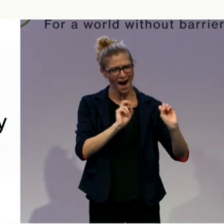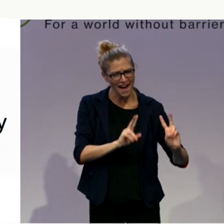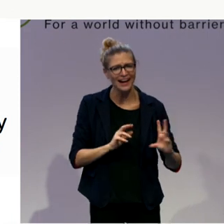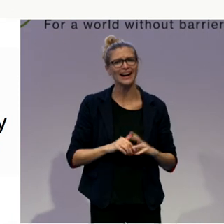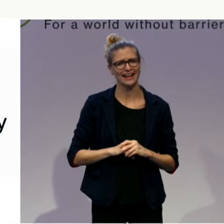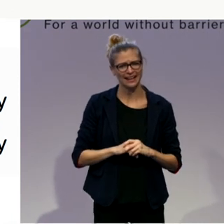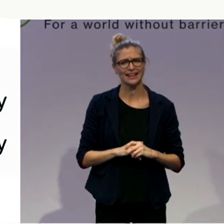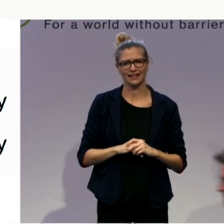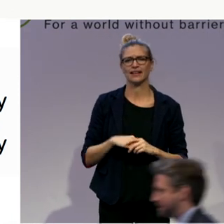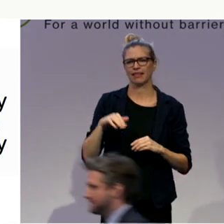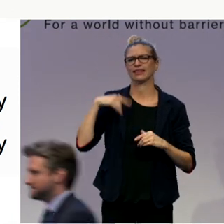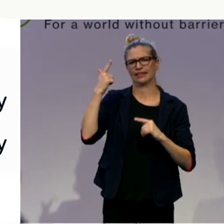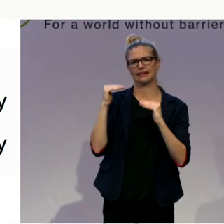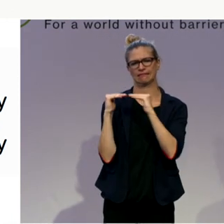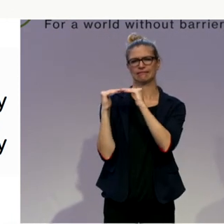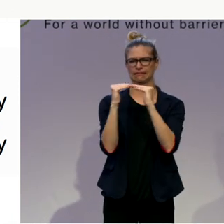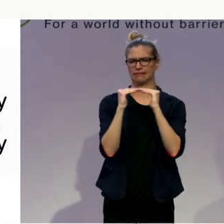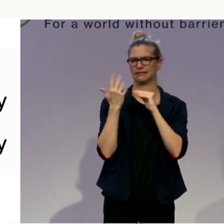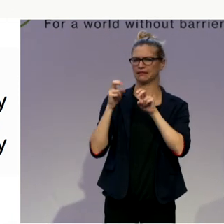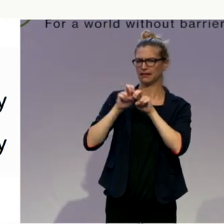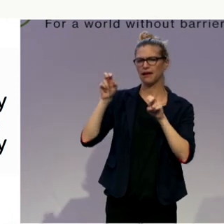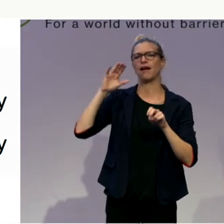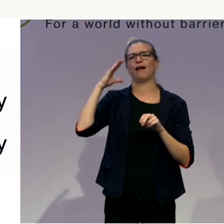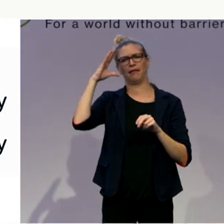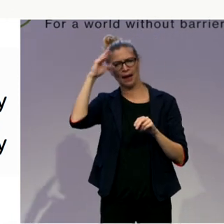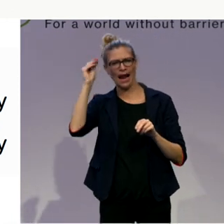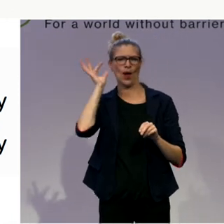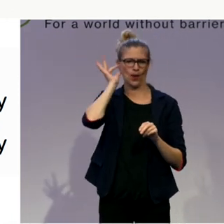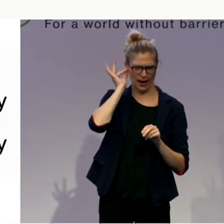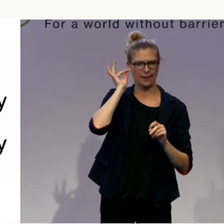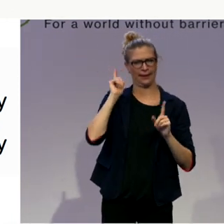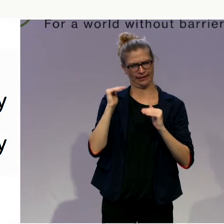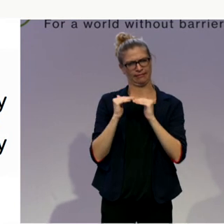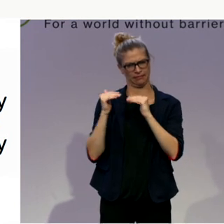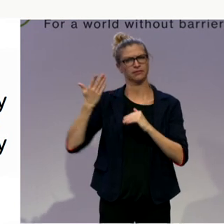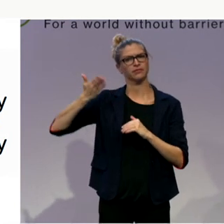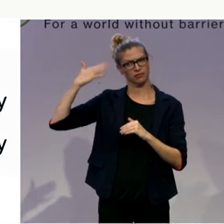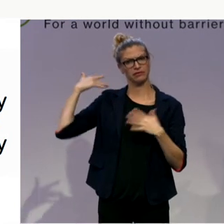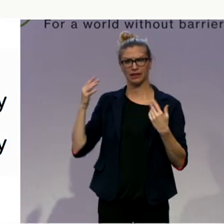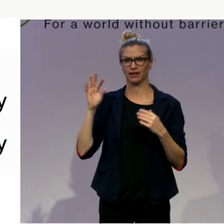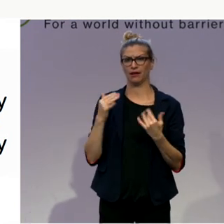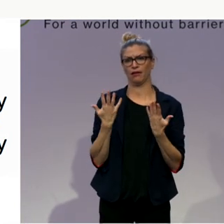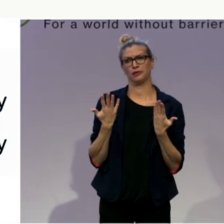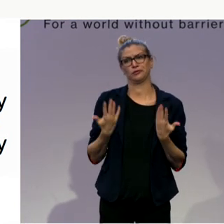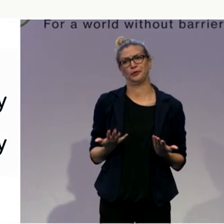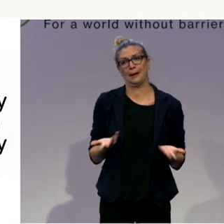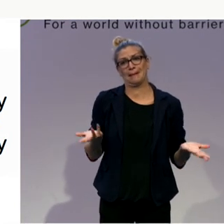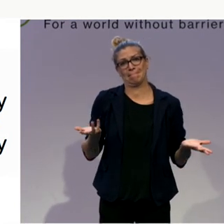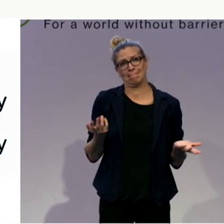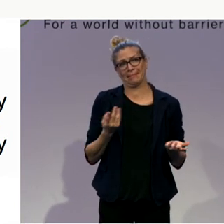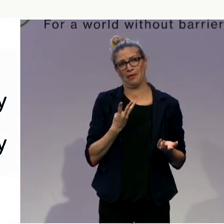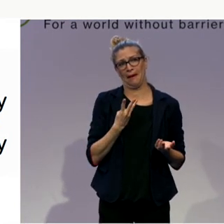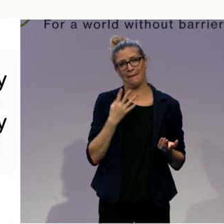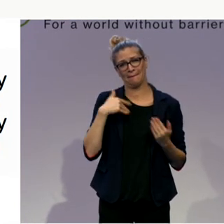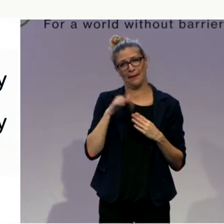gender equality on our panels. Actually an awful lot more women have been sitting on the panels but this particular one. But I think what Tom is doing is